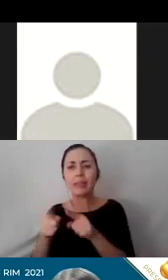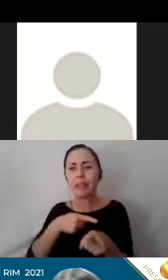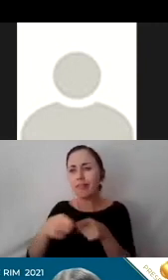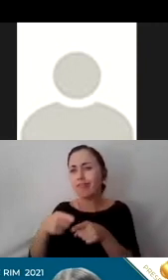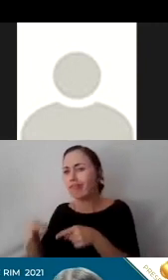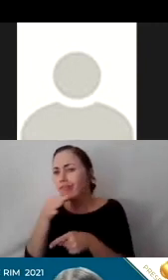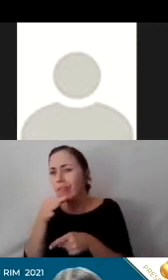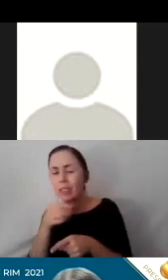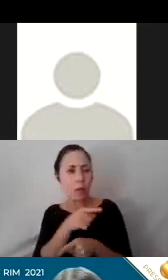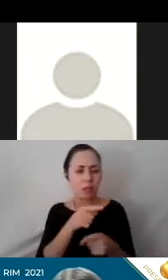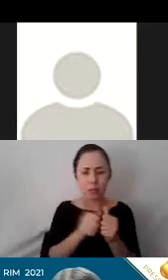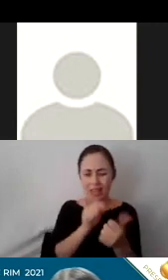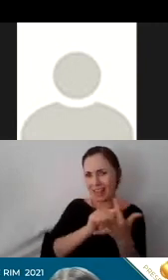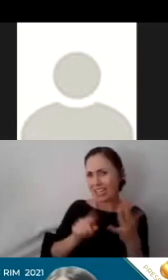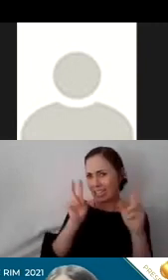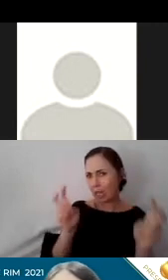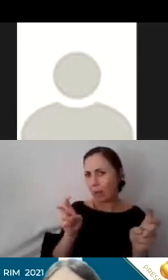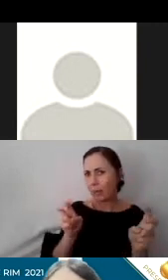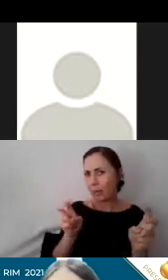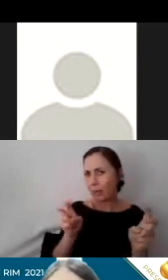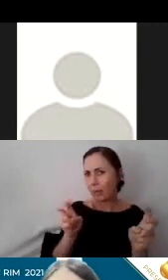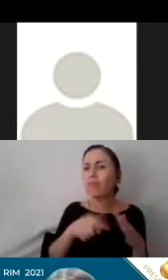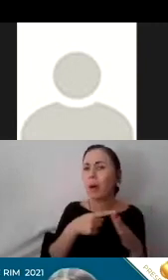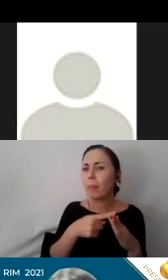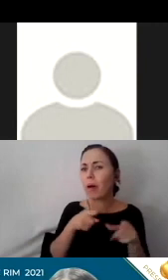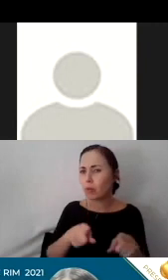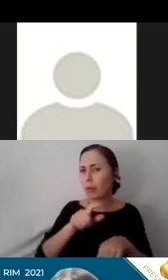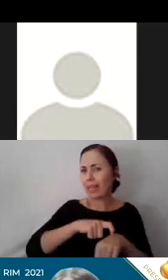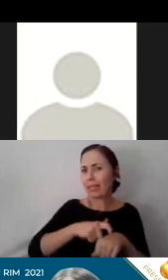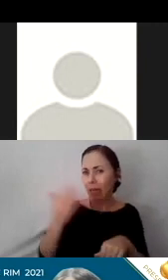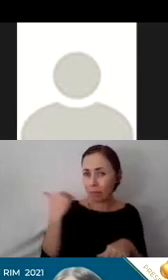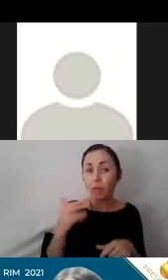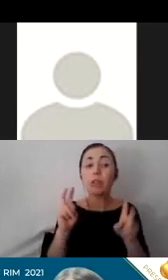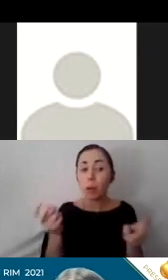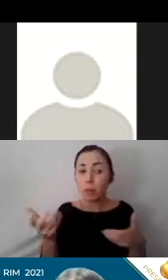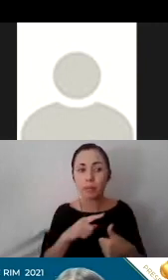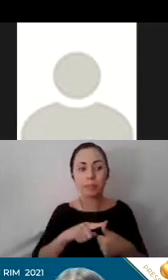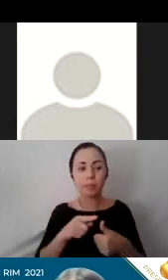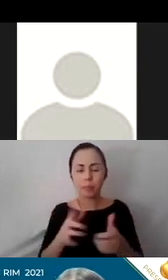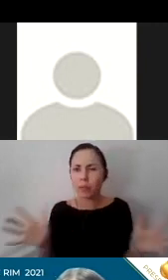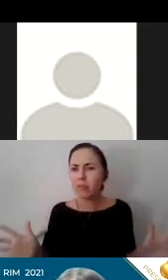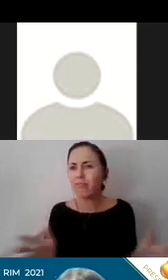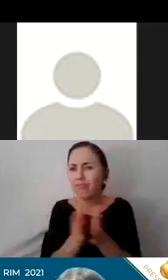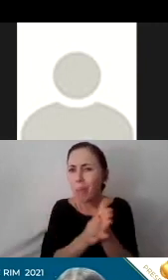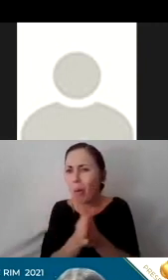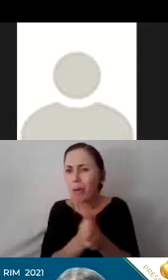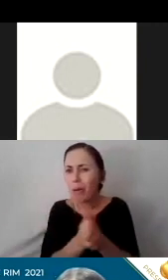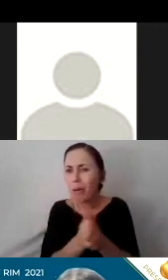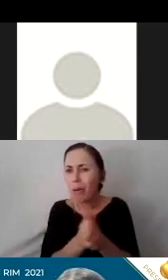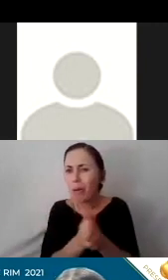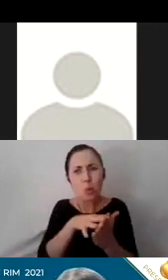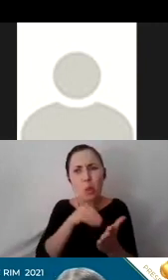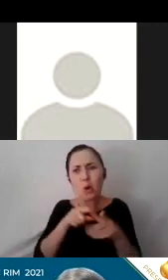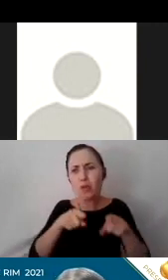parents said that they were interested in at this time. And these topics include motivating children to learn during the pandemic,